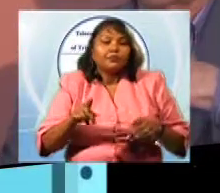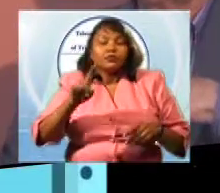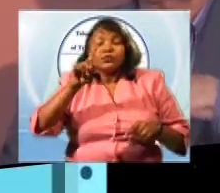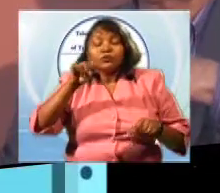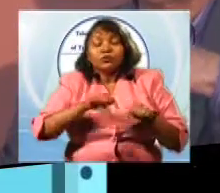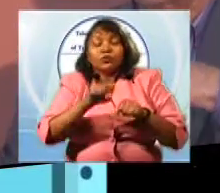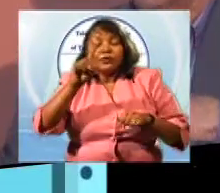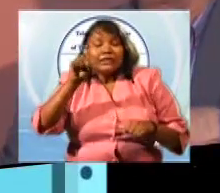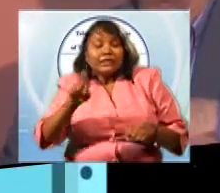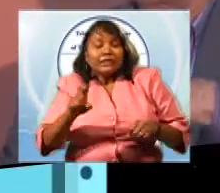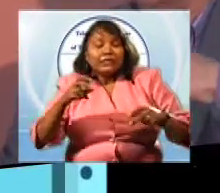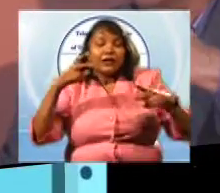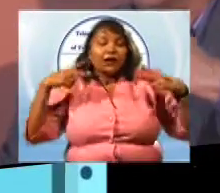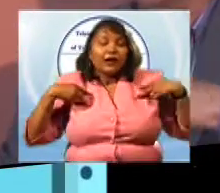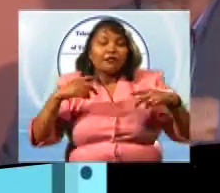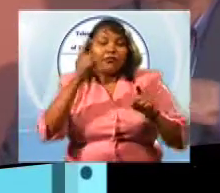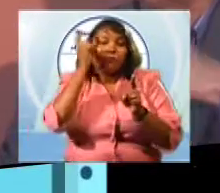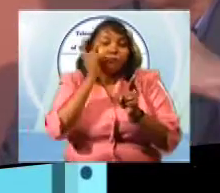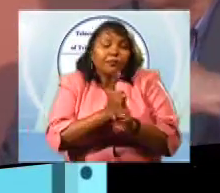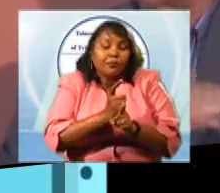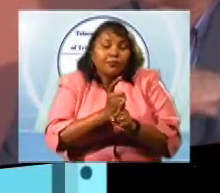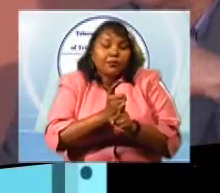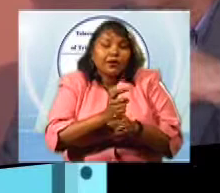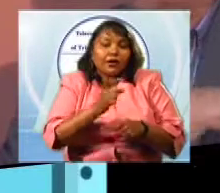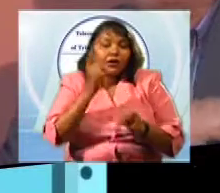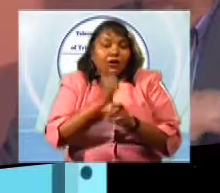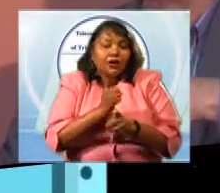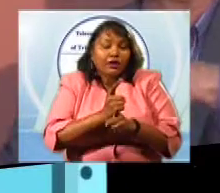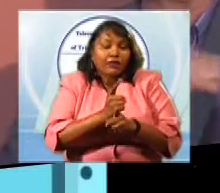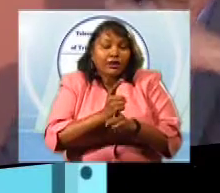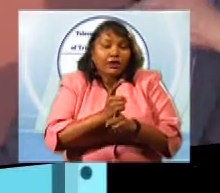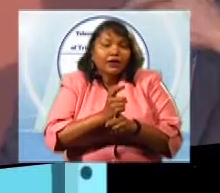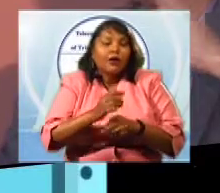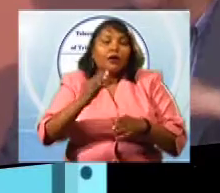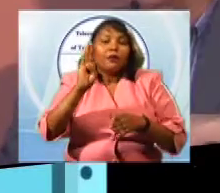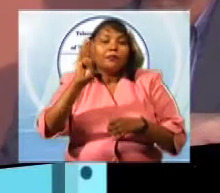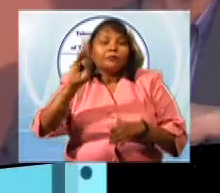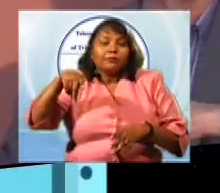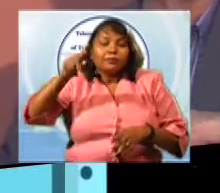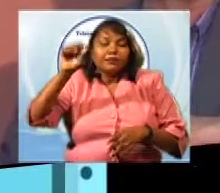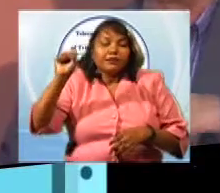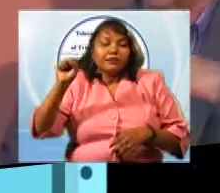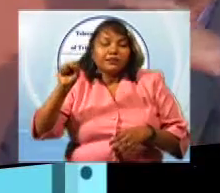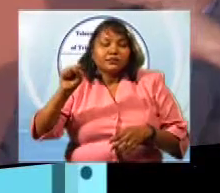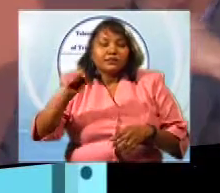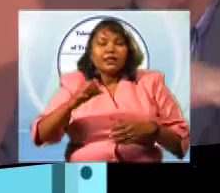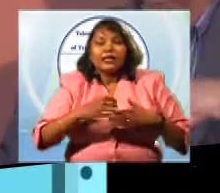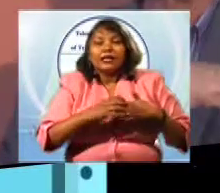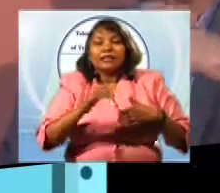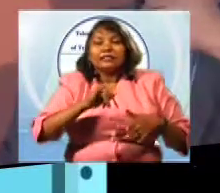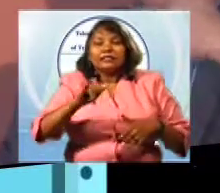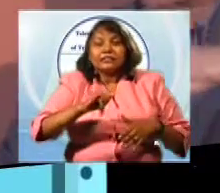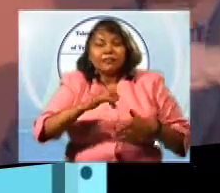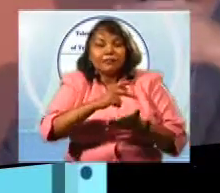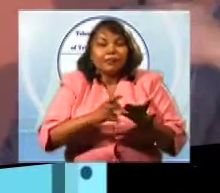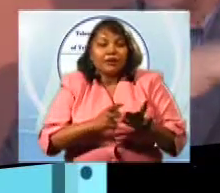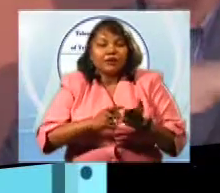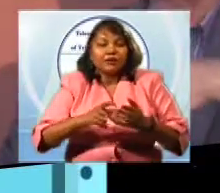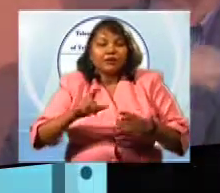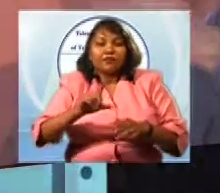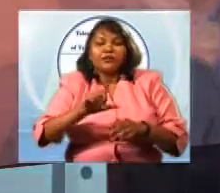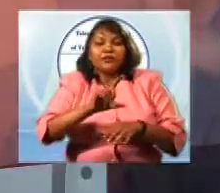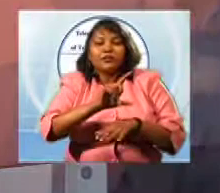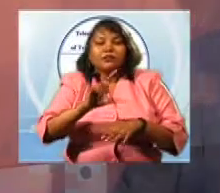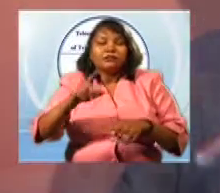broadcasting service is an extension of local government because communities will get a greater self